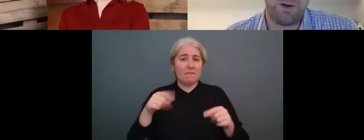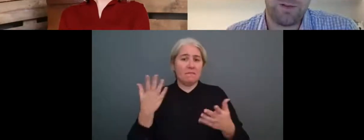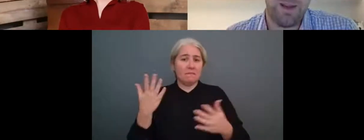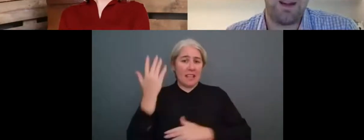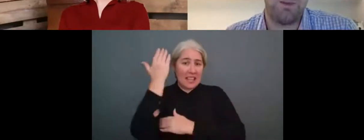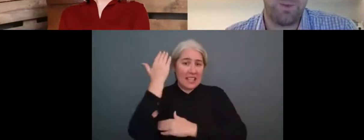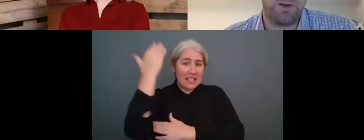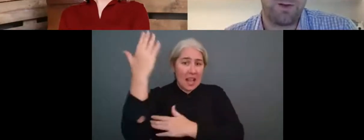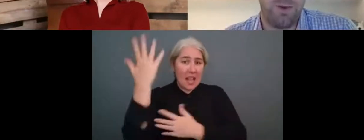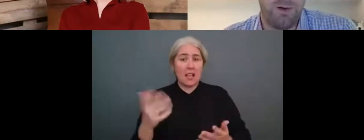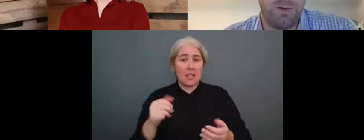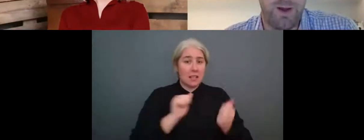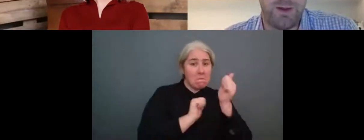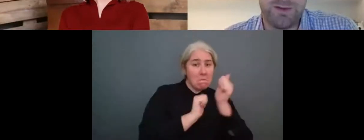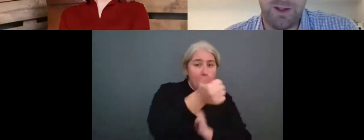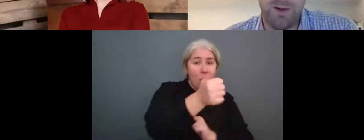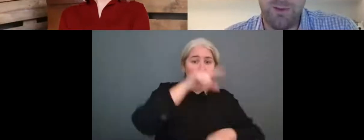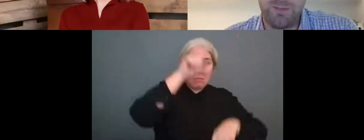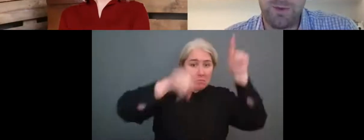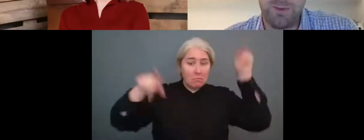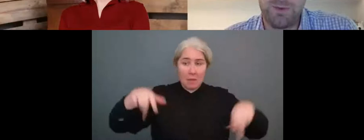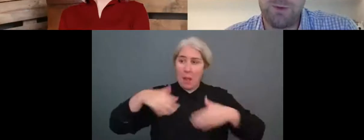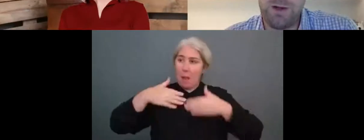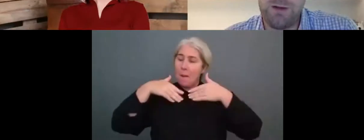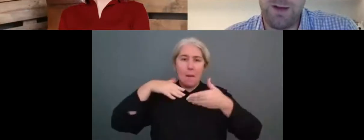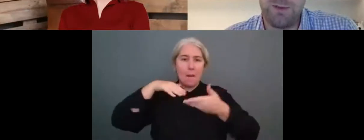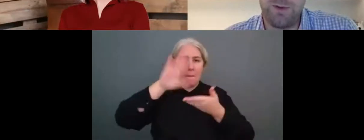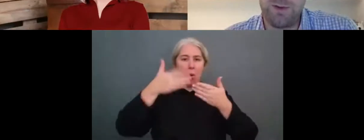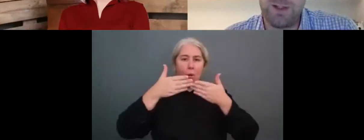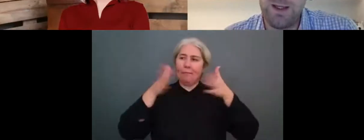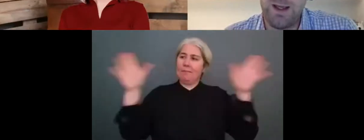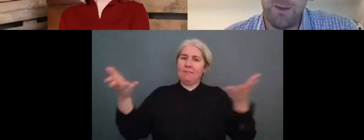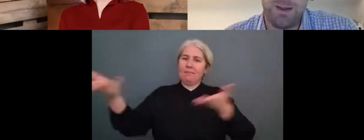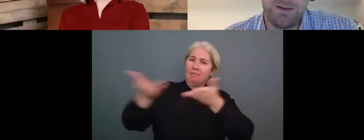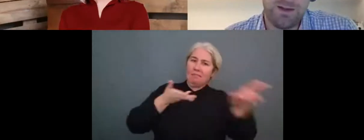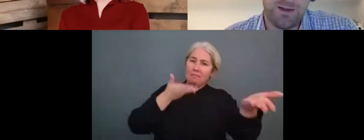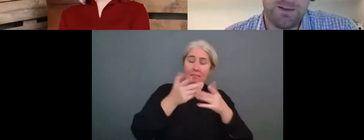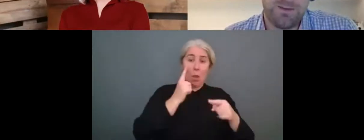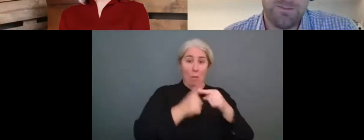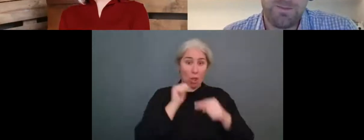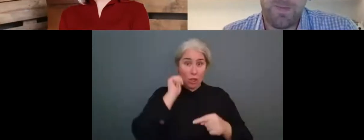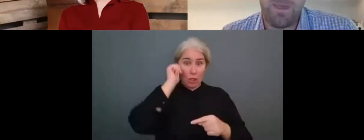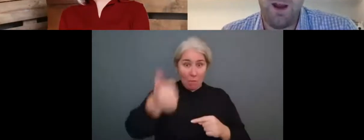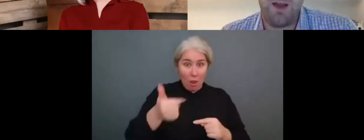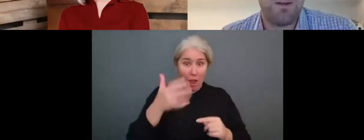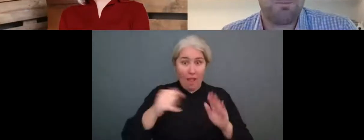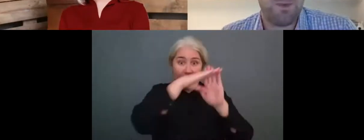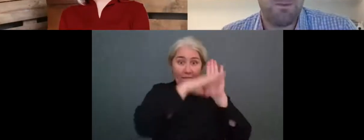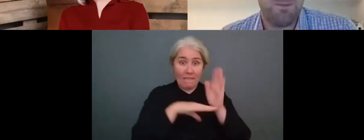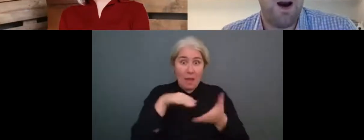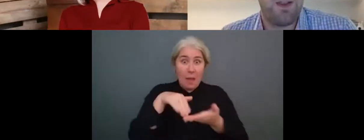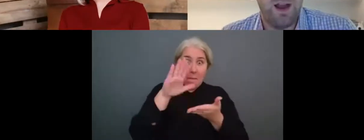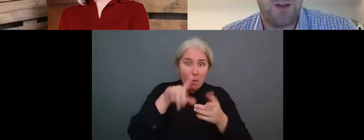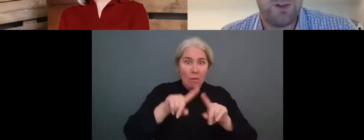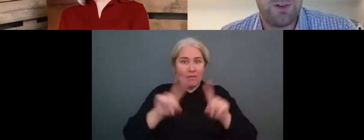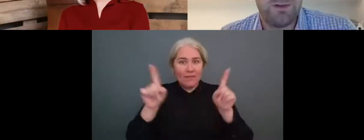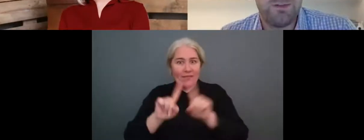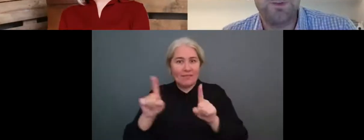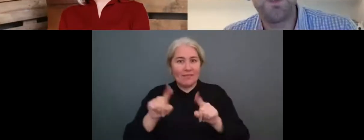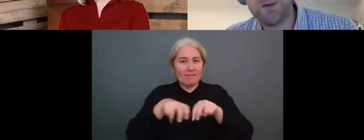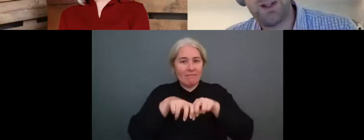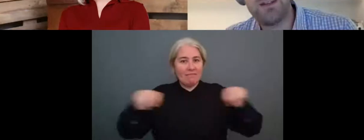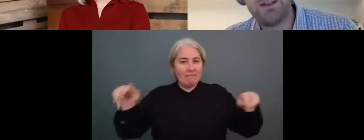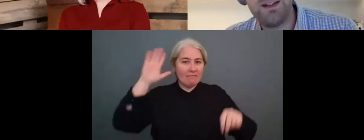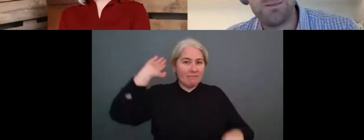have been on today and will be on tomorrow as well. So, um, some, some really valuable, um, insights, I think by the largest